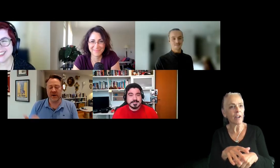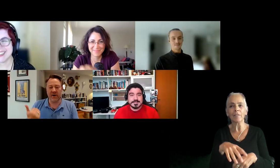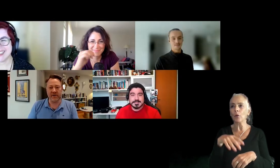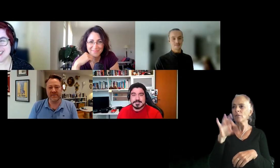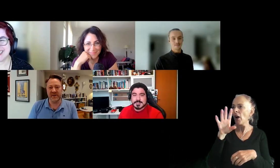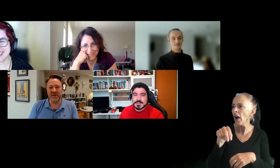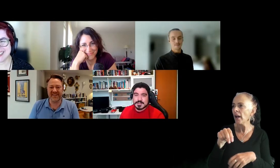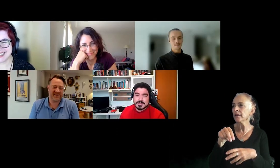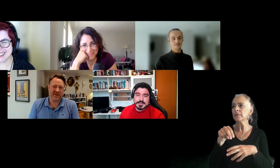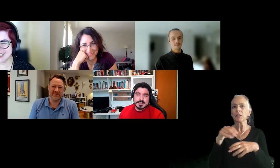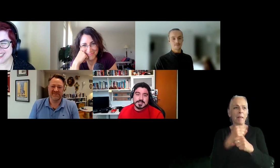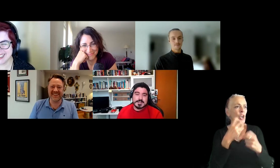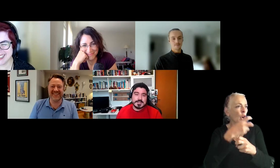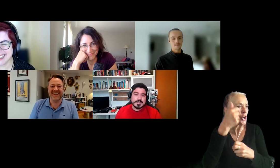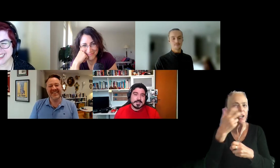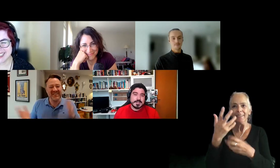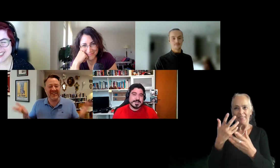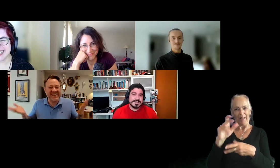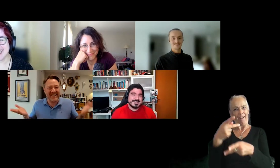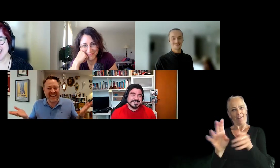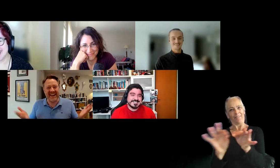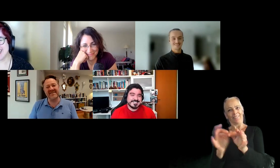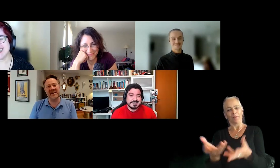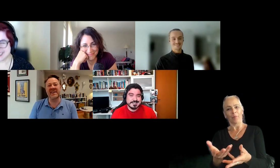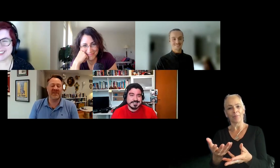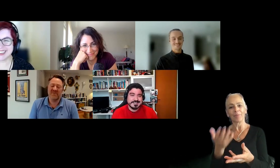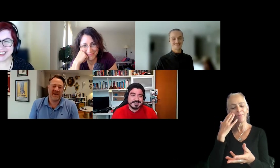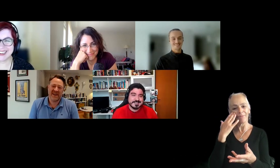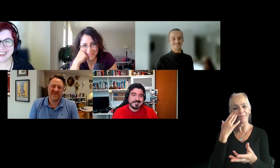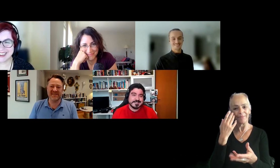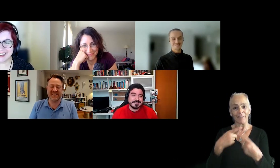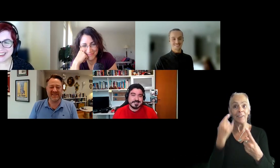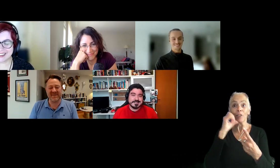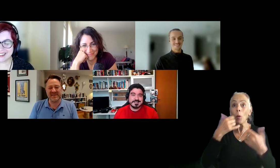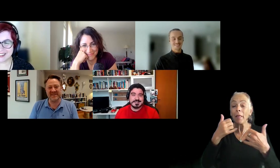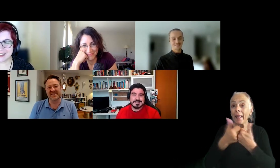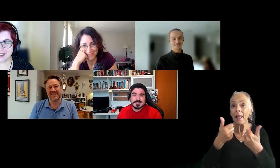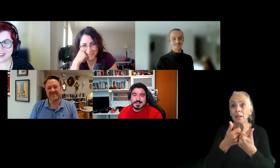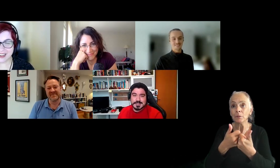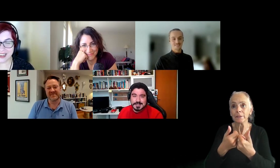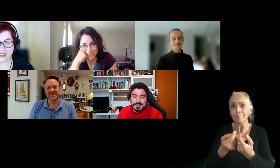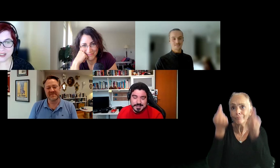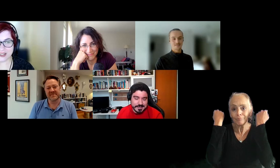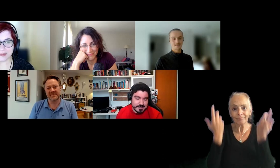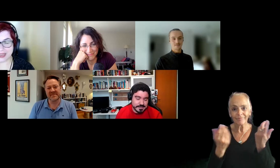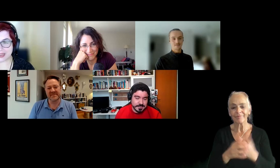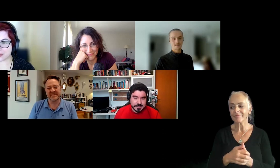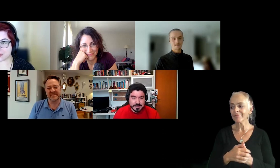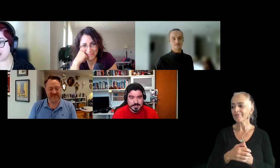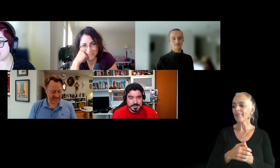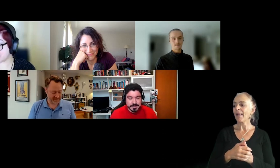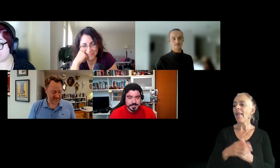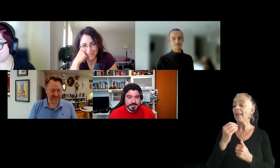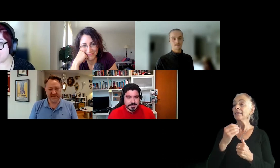Let's make it harder. You know, like, so there's little things like that, but if you don't play games, you know, it's not gonna make sense. And it's not just playing